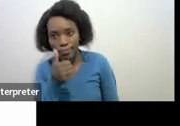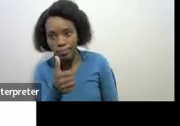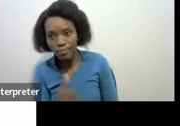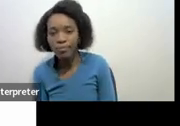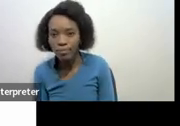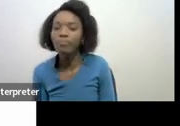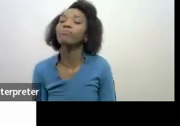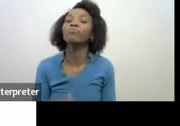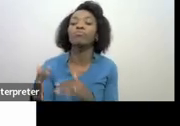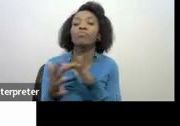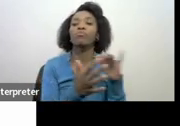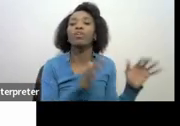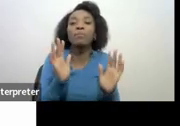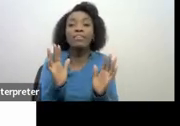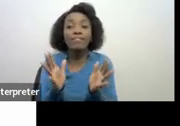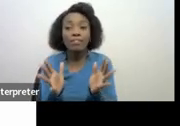I've spoken about